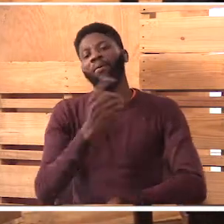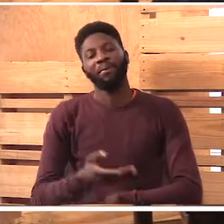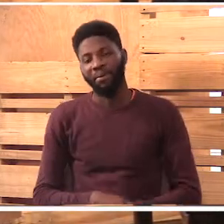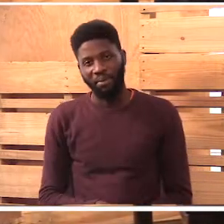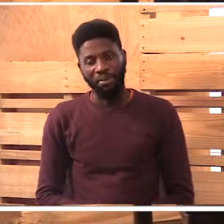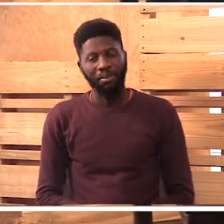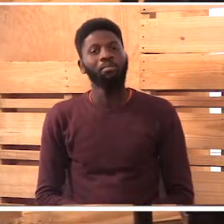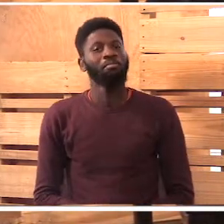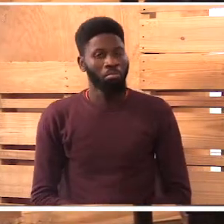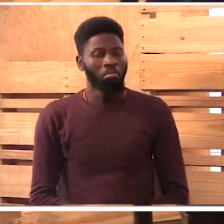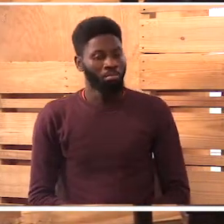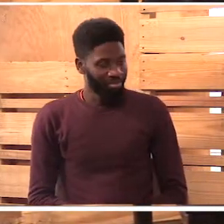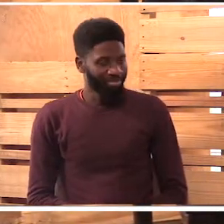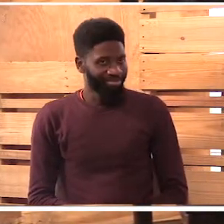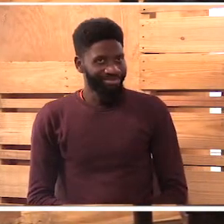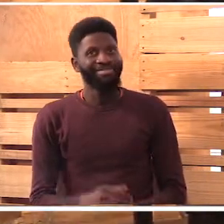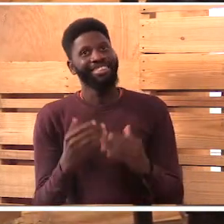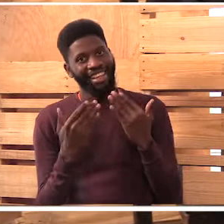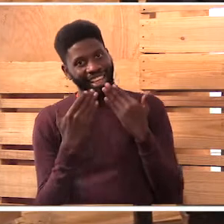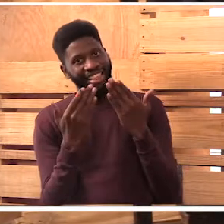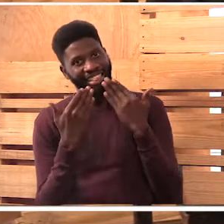Okay. Yes. Thank you, Nancy.